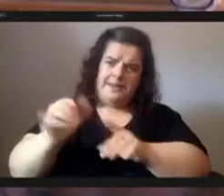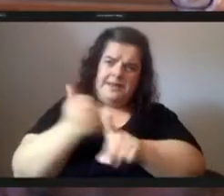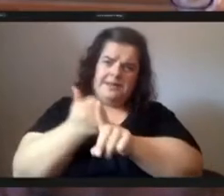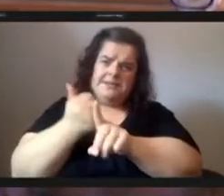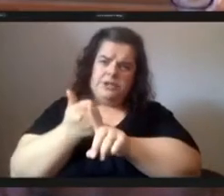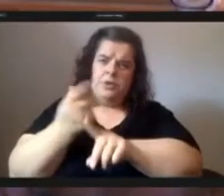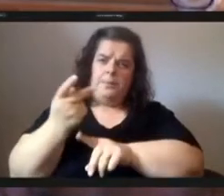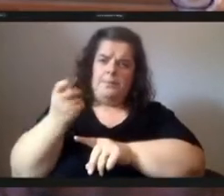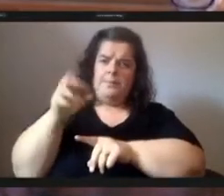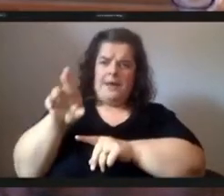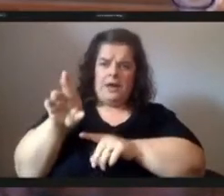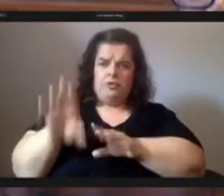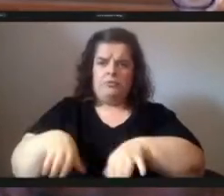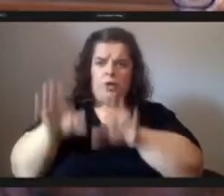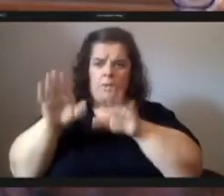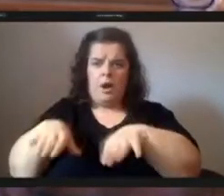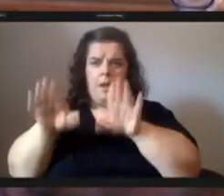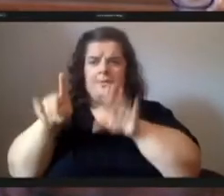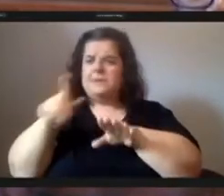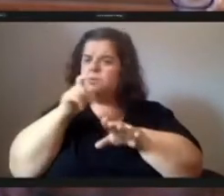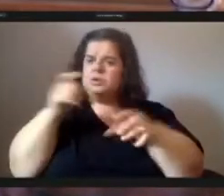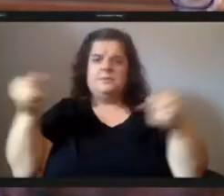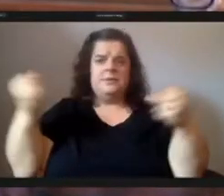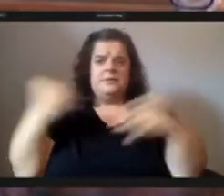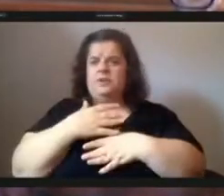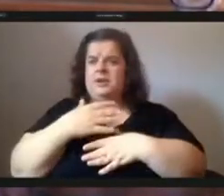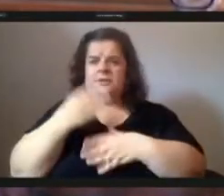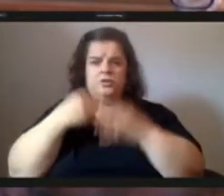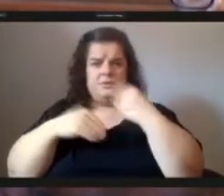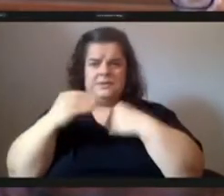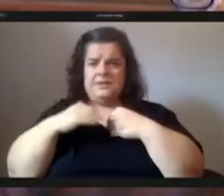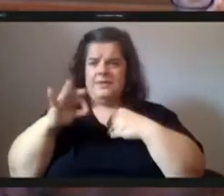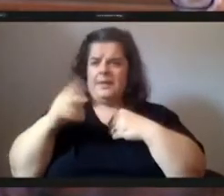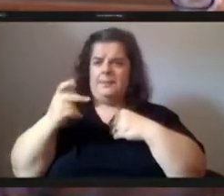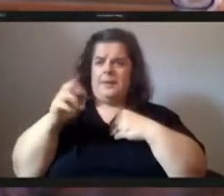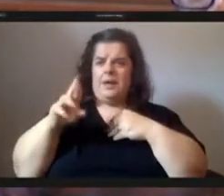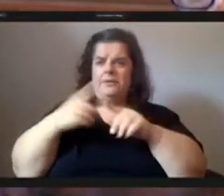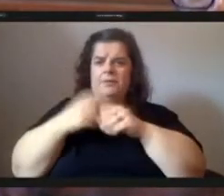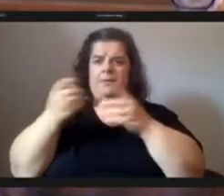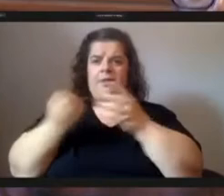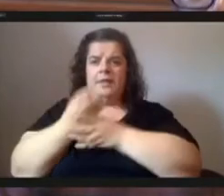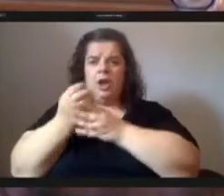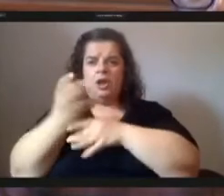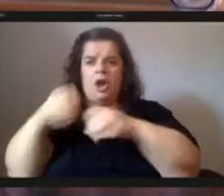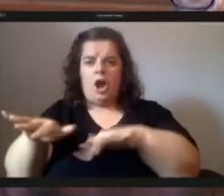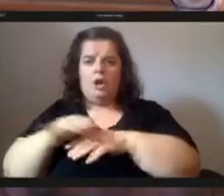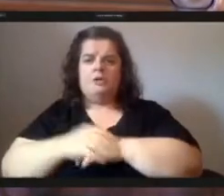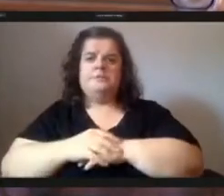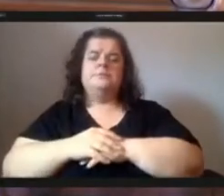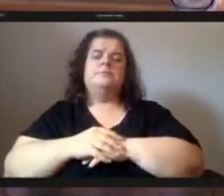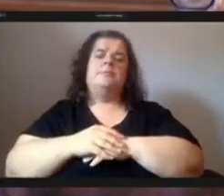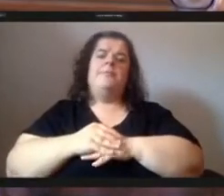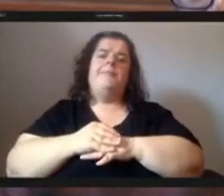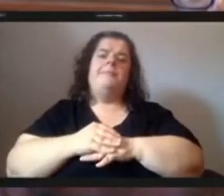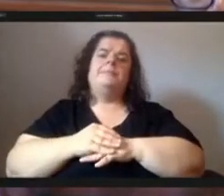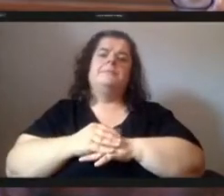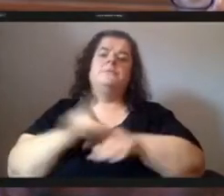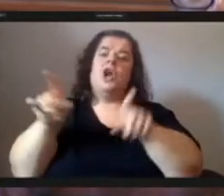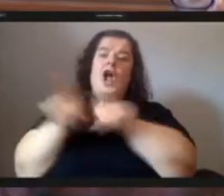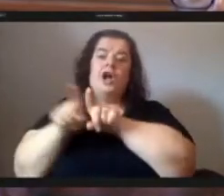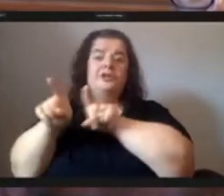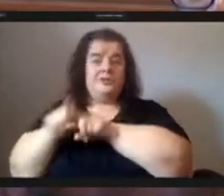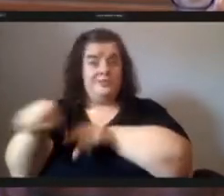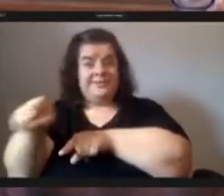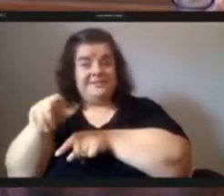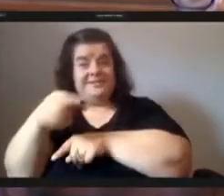up he wouldn't have been afraid to eat the peer from the yard and from his yard he also said that now